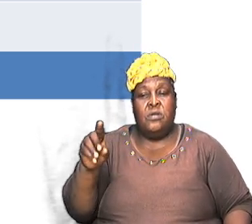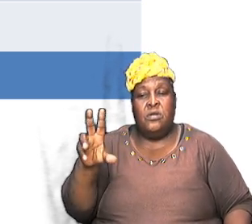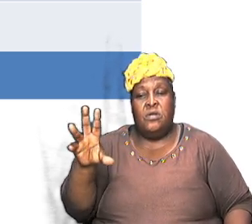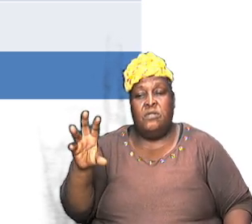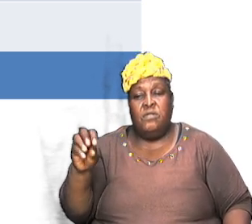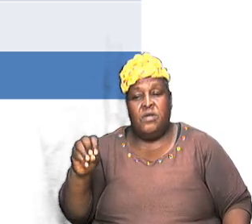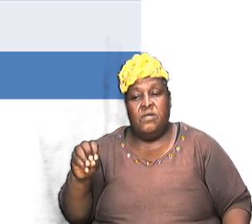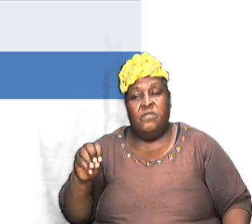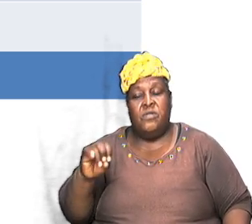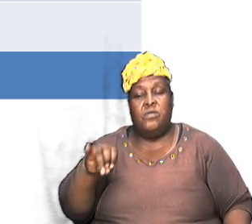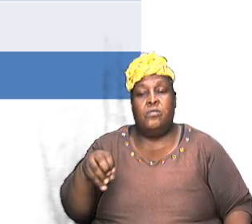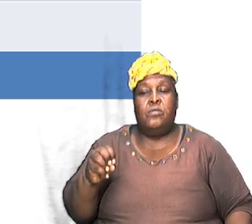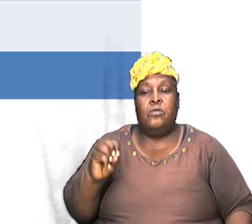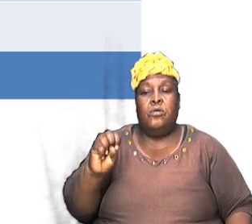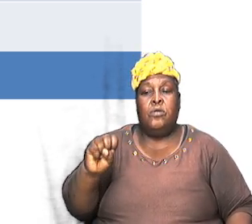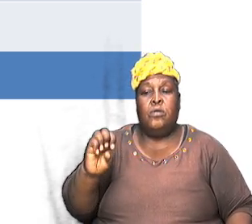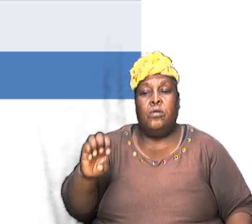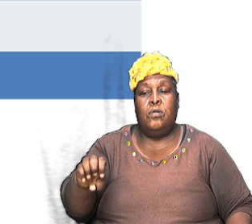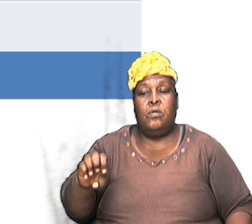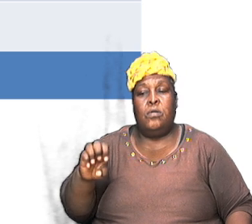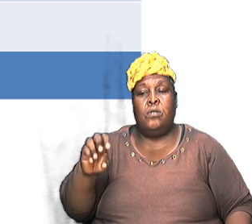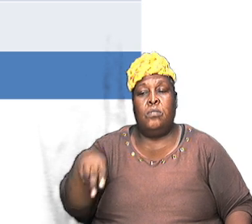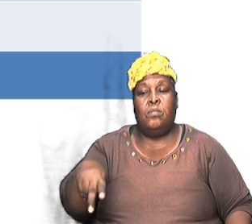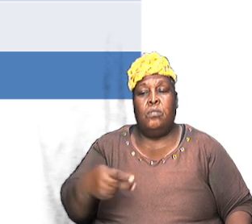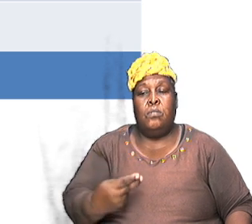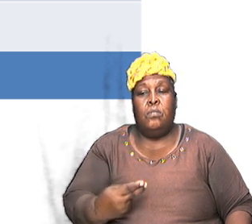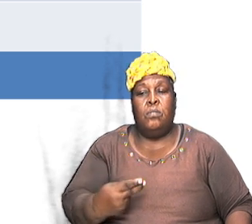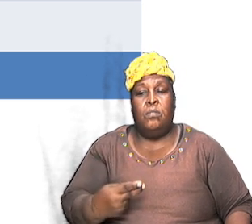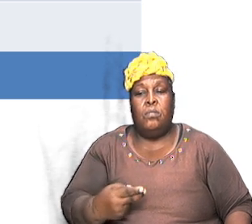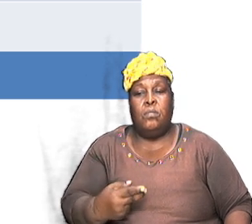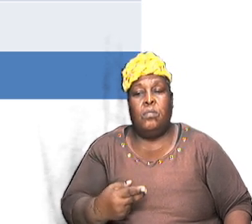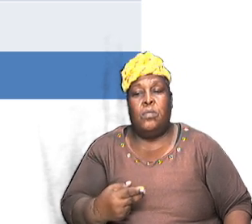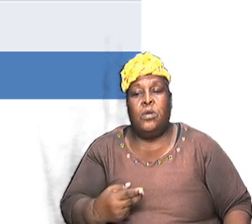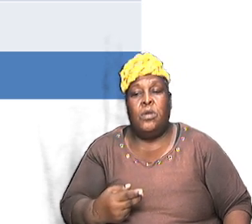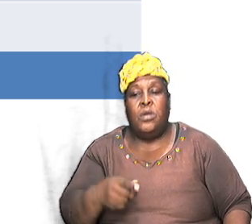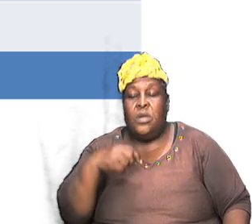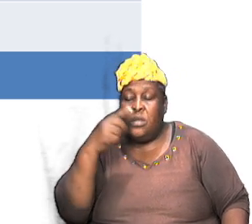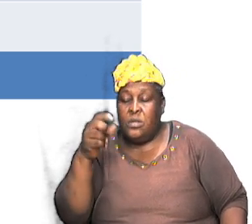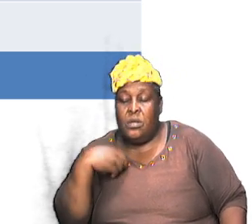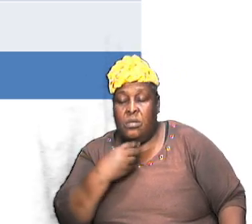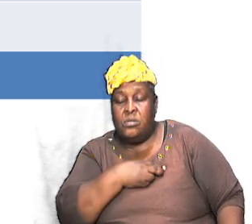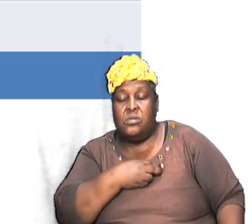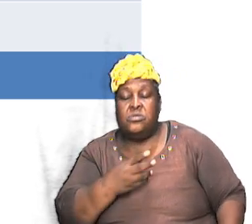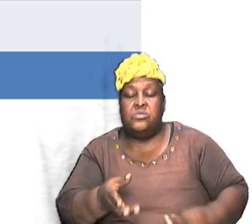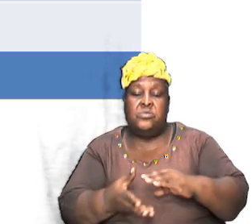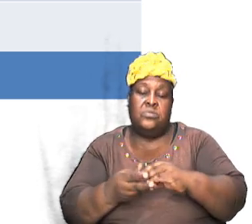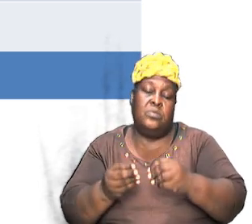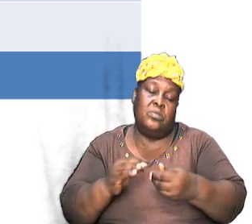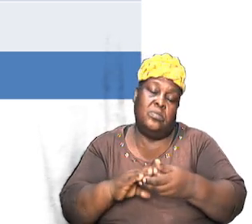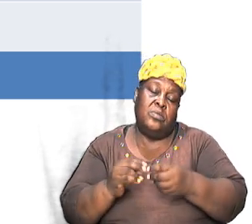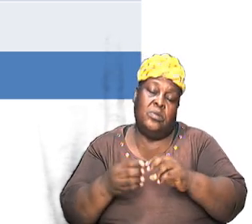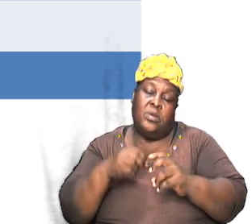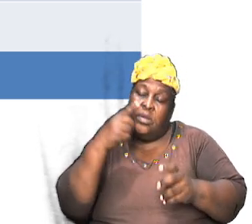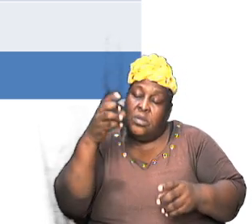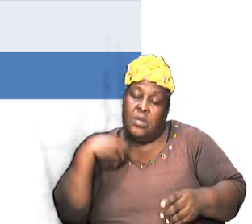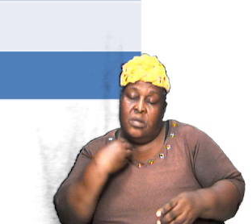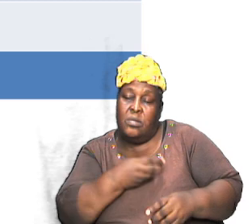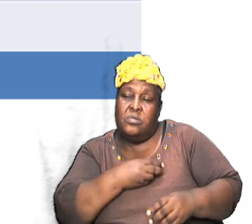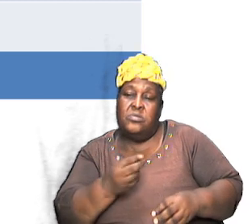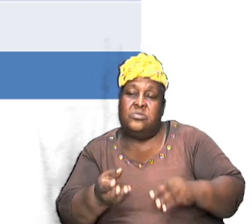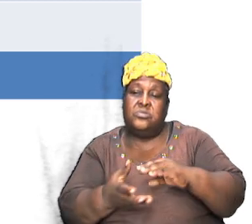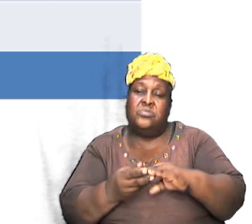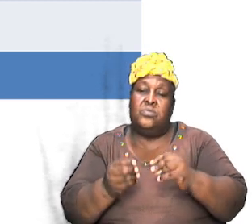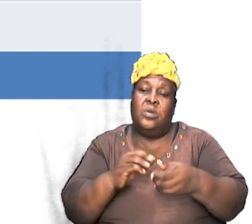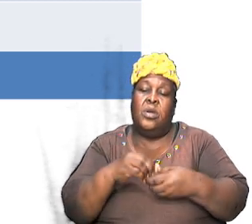drill into them we do see that they tell us a story they tell us a story they